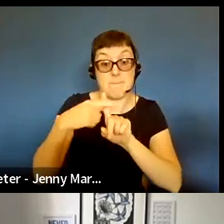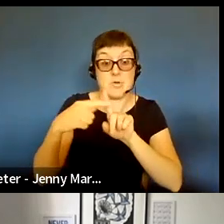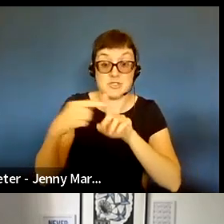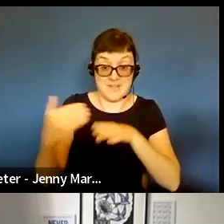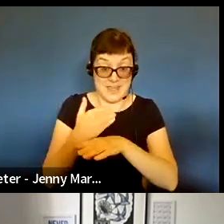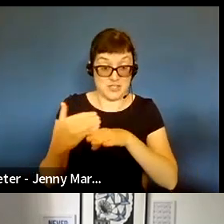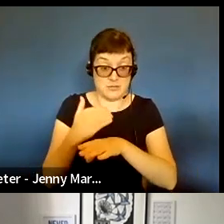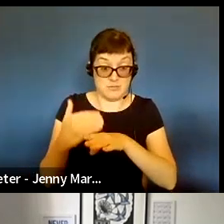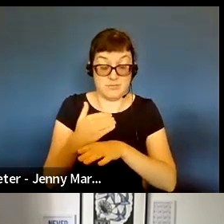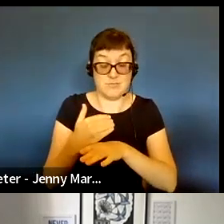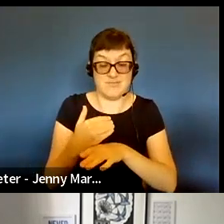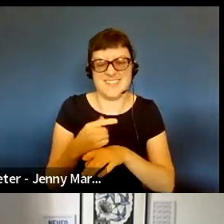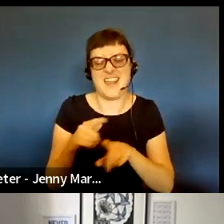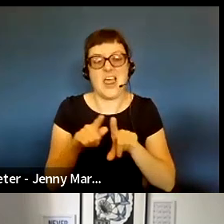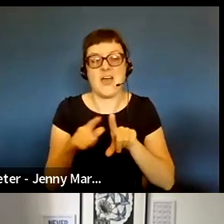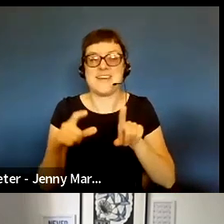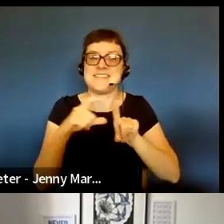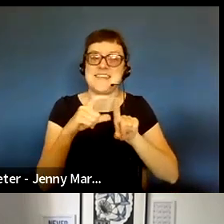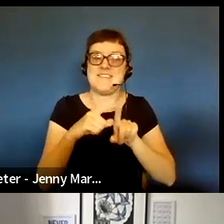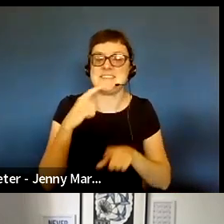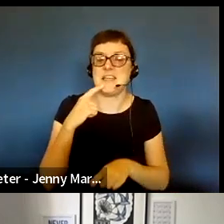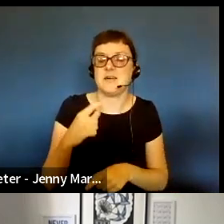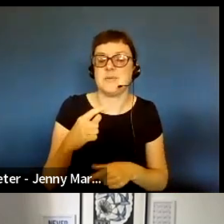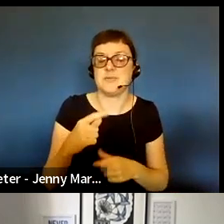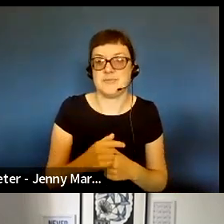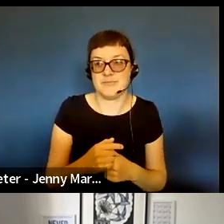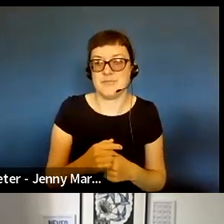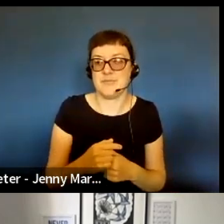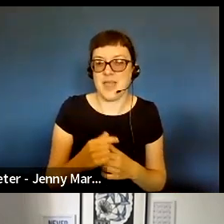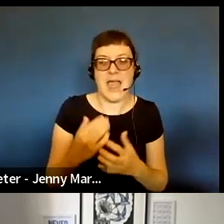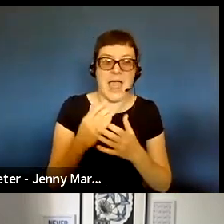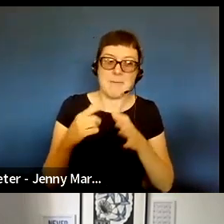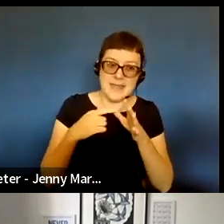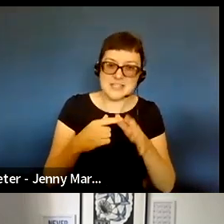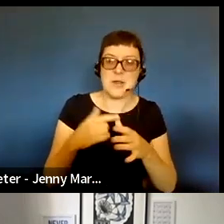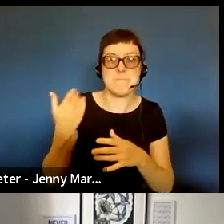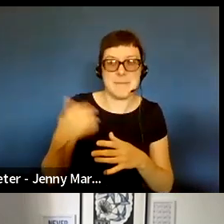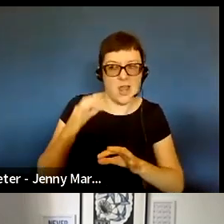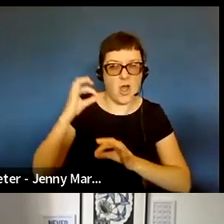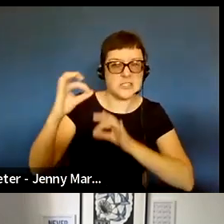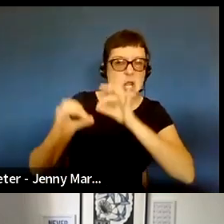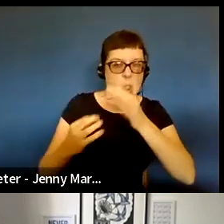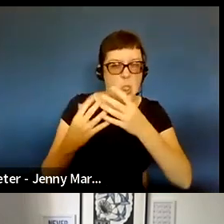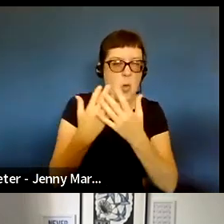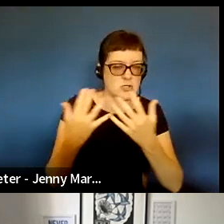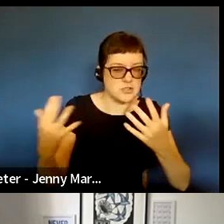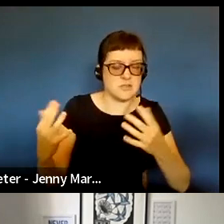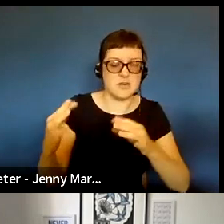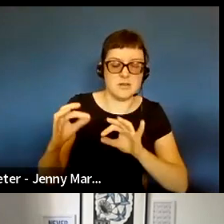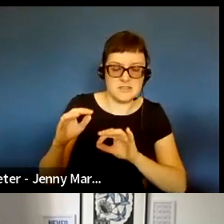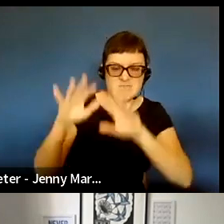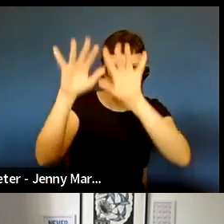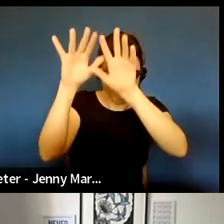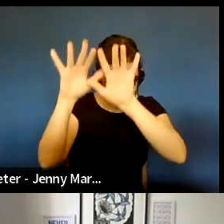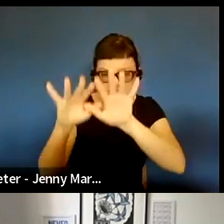Like David said just now, we asked a lot of applicants in going for needs opportunities.